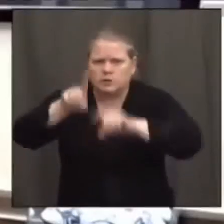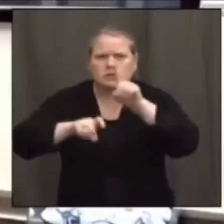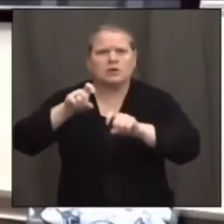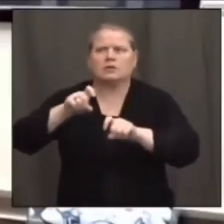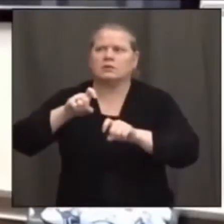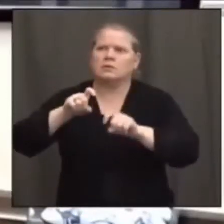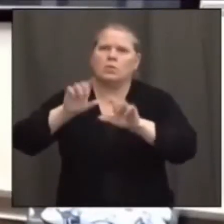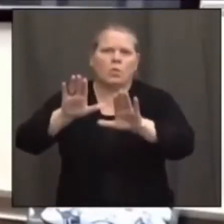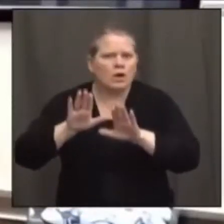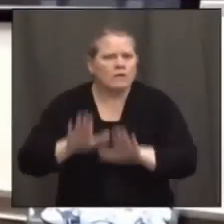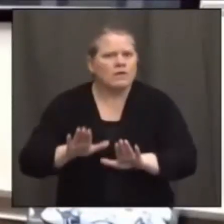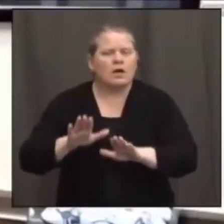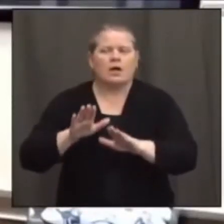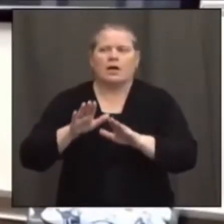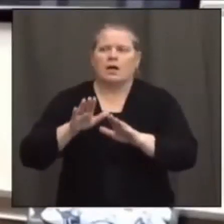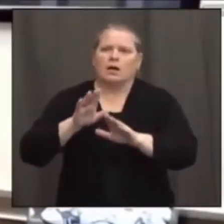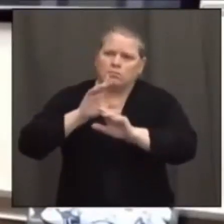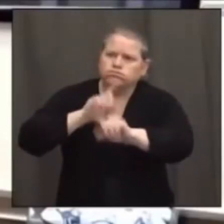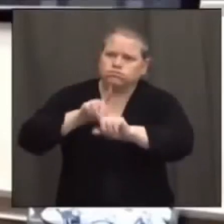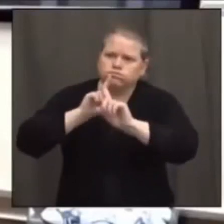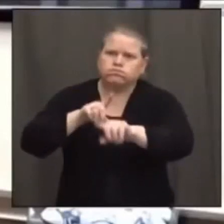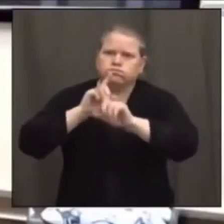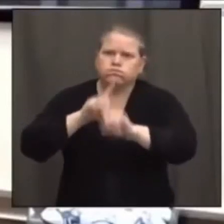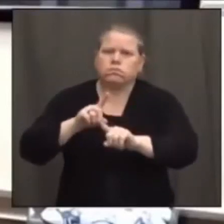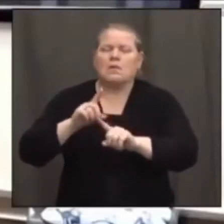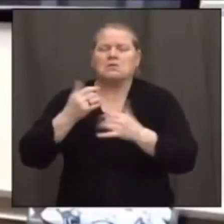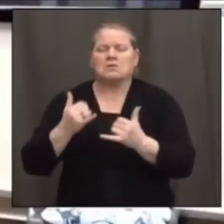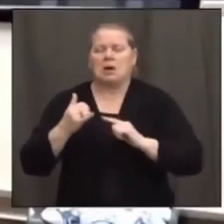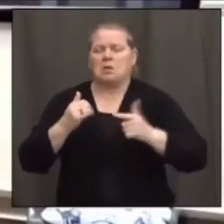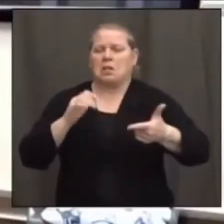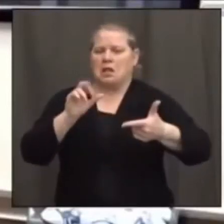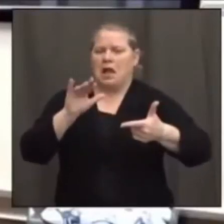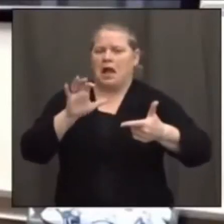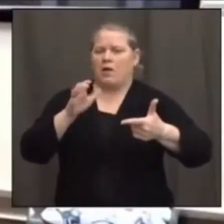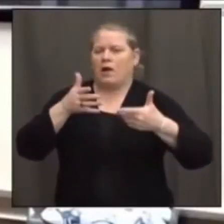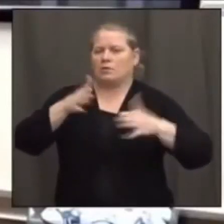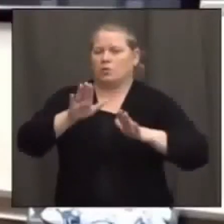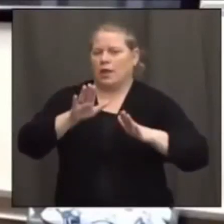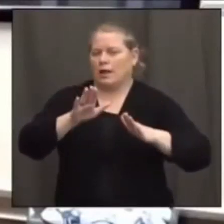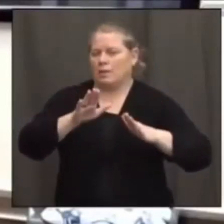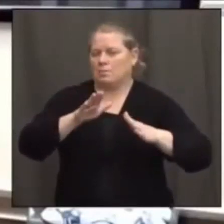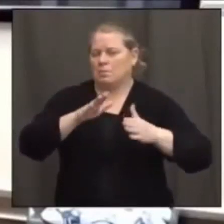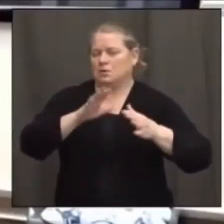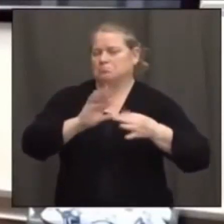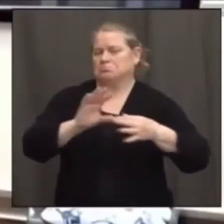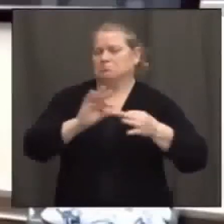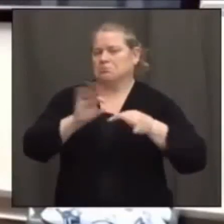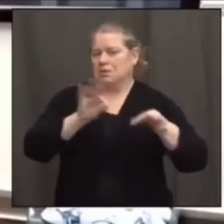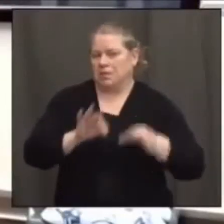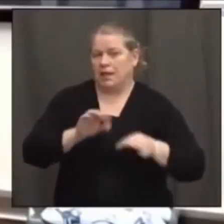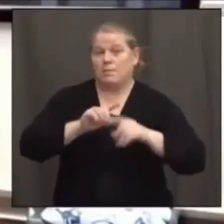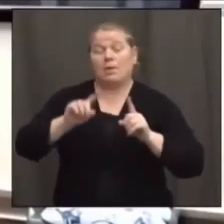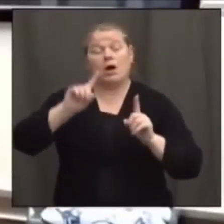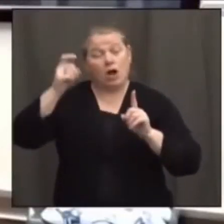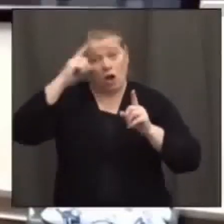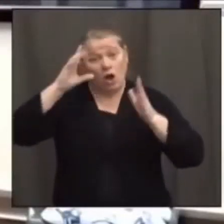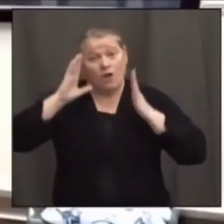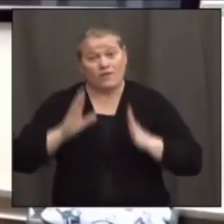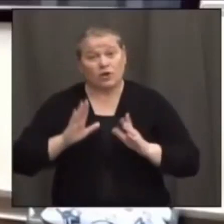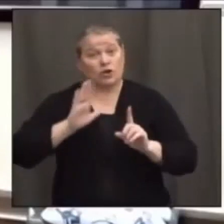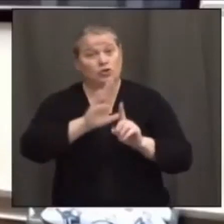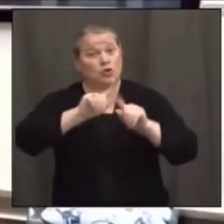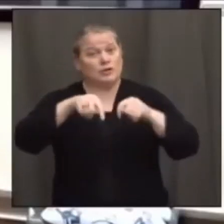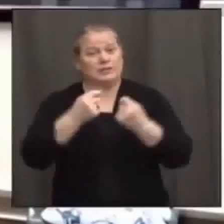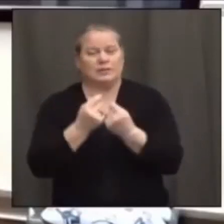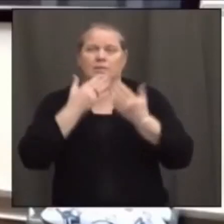to turn this over to Eric to really take it from there. But again, thank you, Governor, and your team for just an incredible job leading this state through